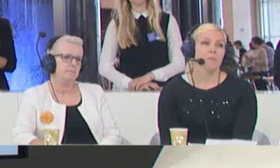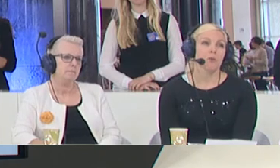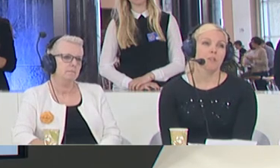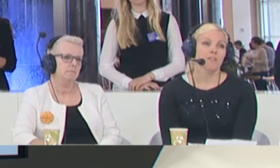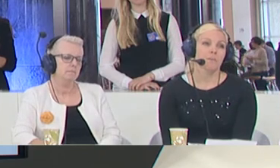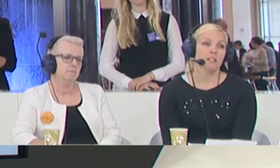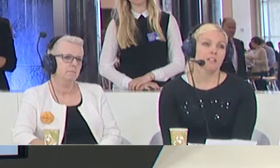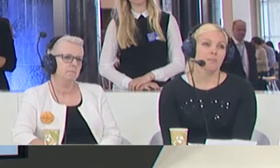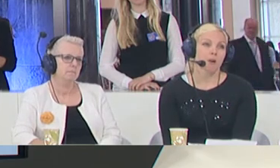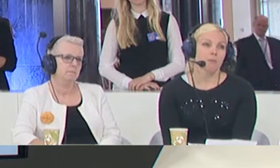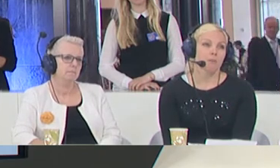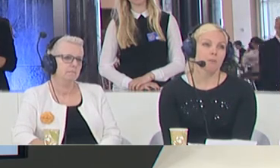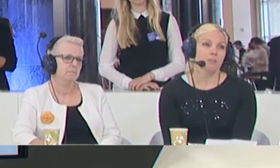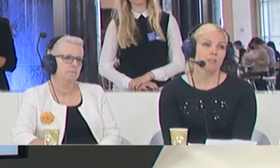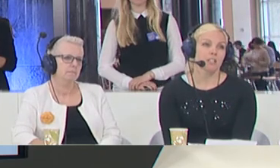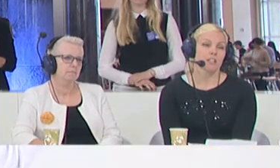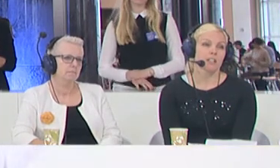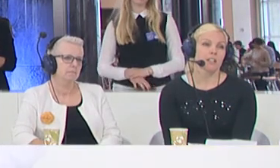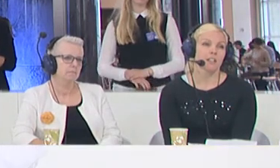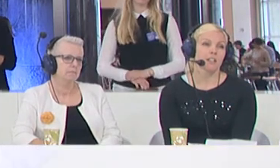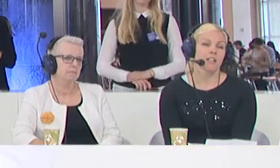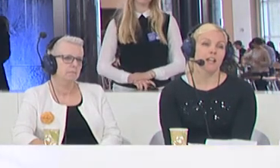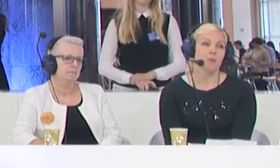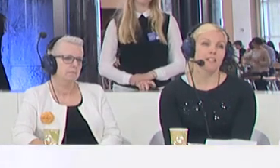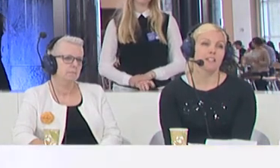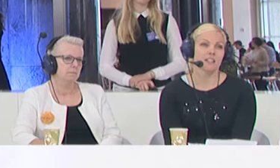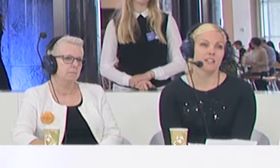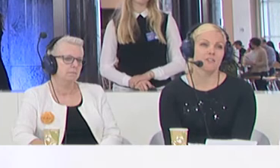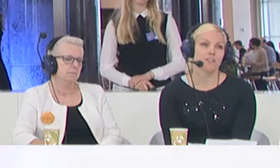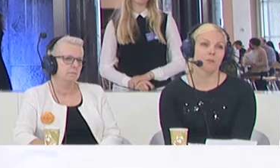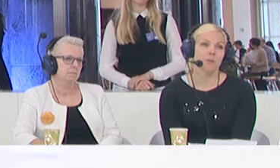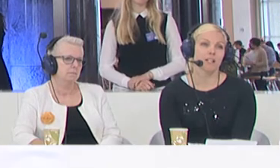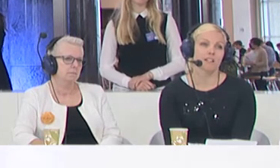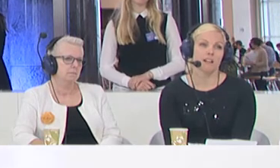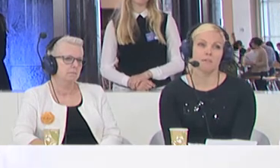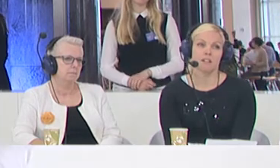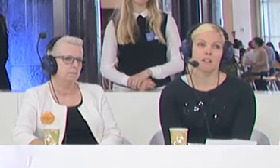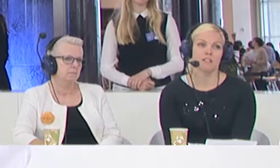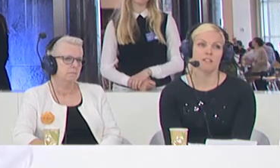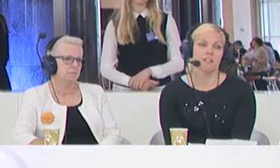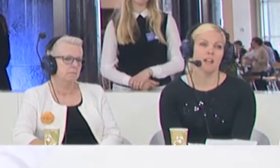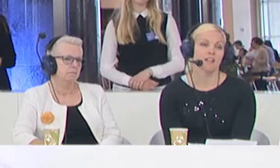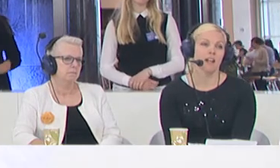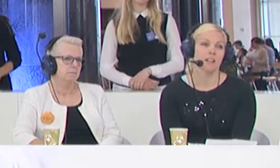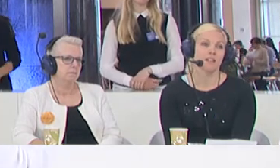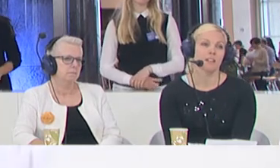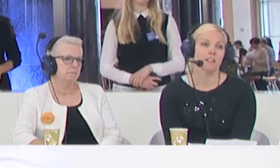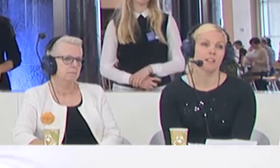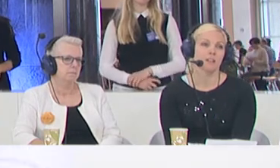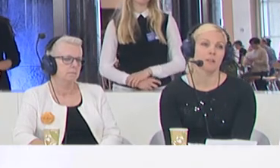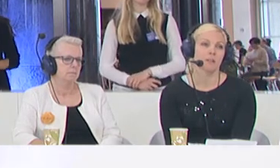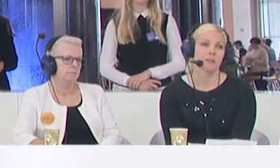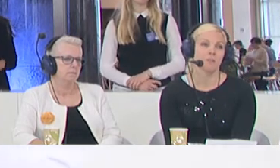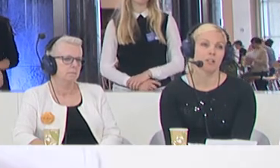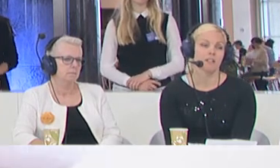But one of the biggest problems politically is how we see the difference between asylum seekers, as I said, and illegal